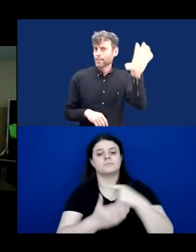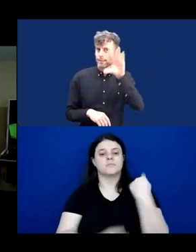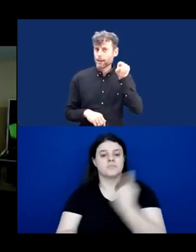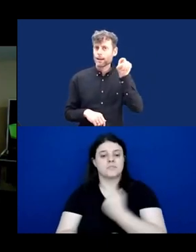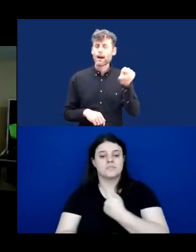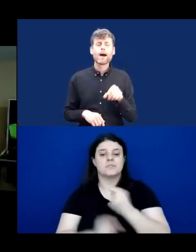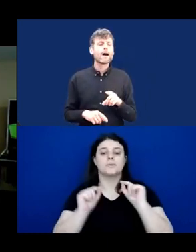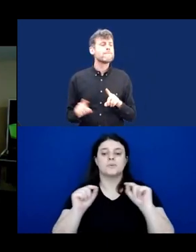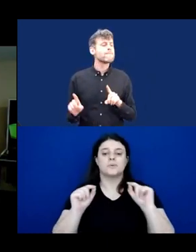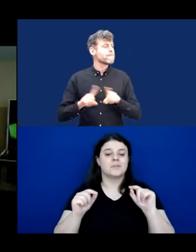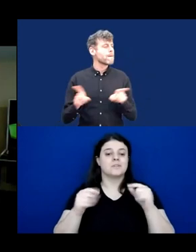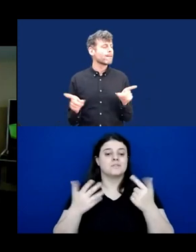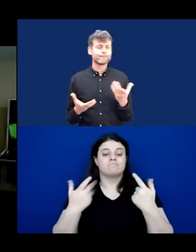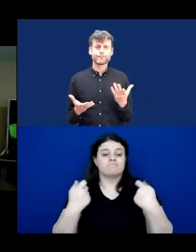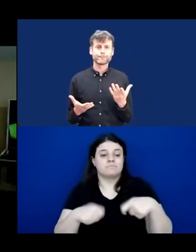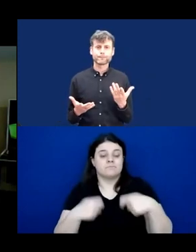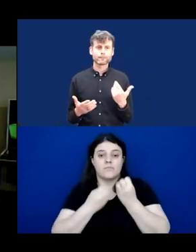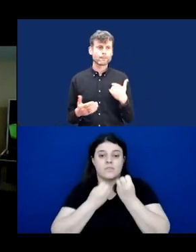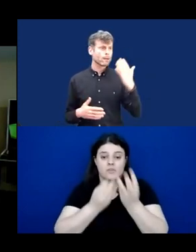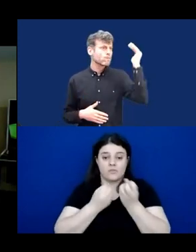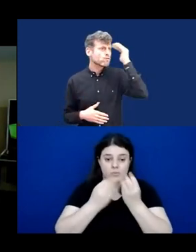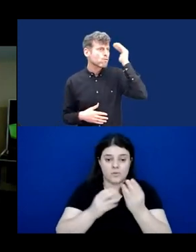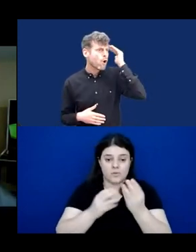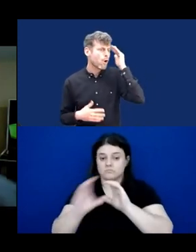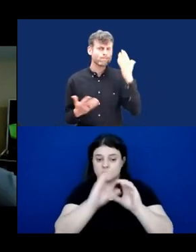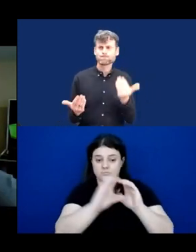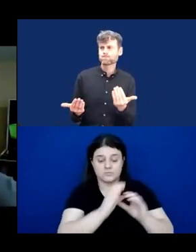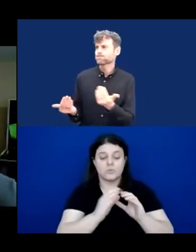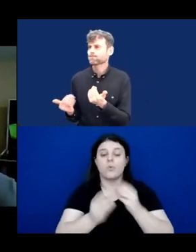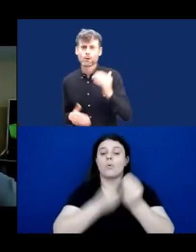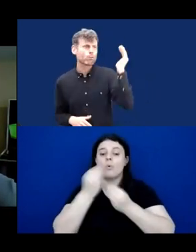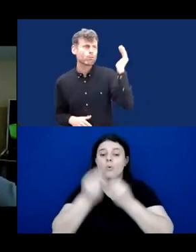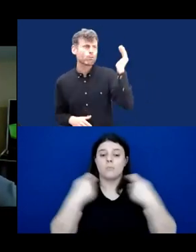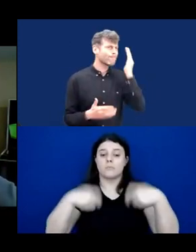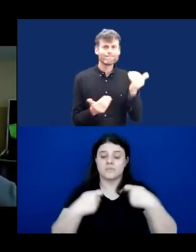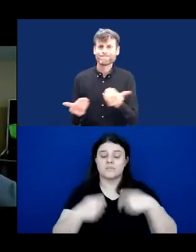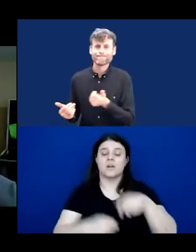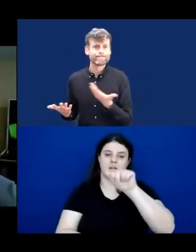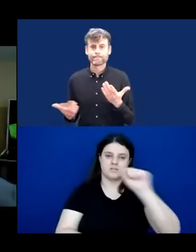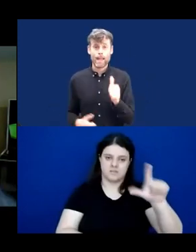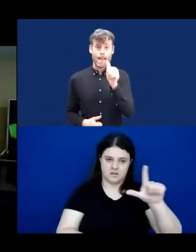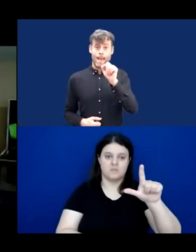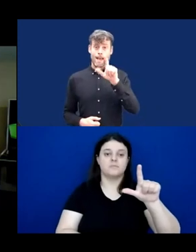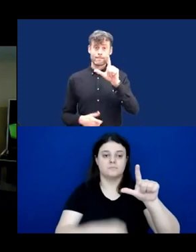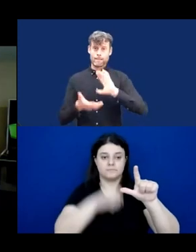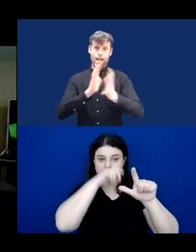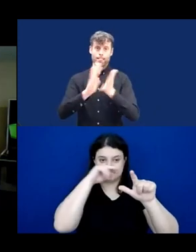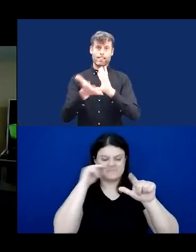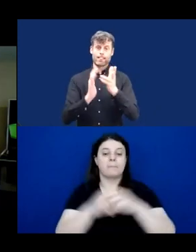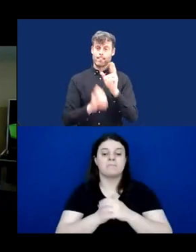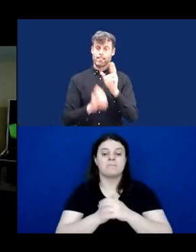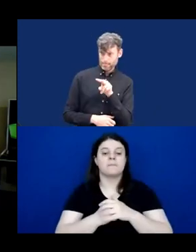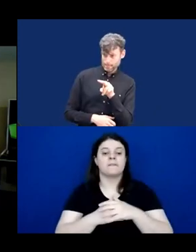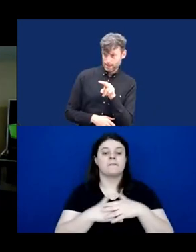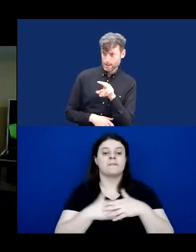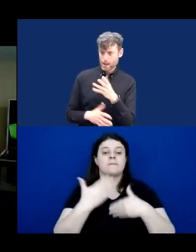receiving information and communicating information through American sign language that was perceived tactilely. But nevertheless,